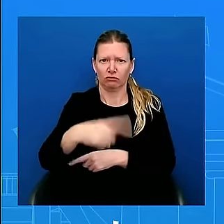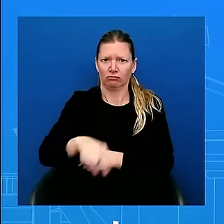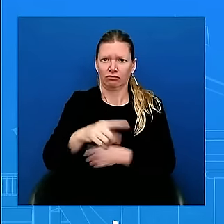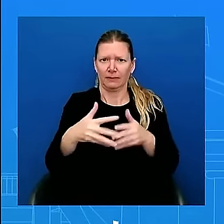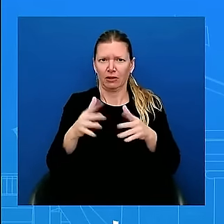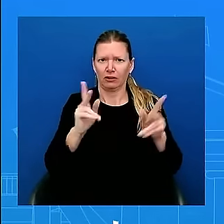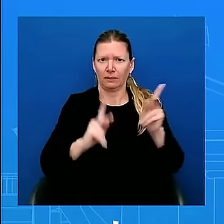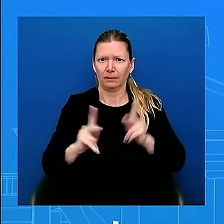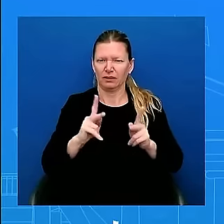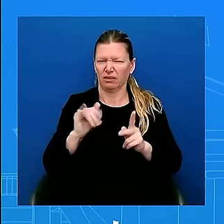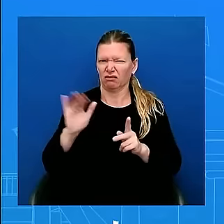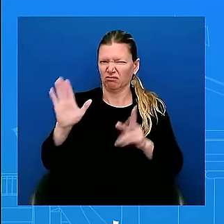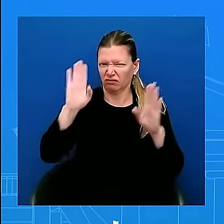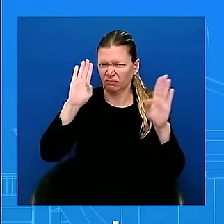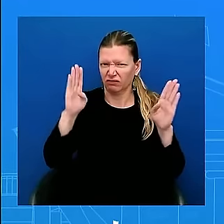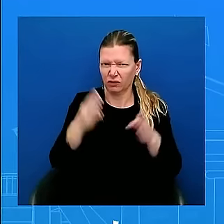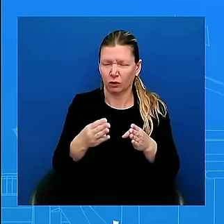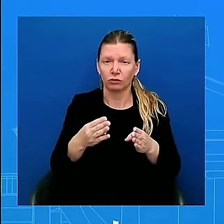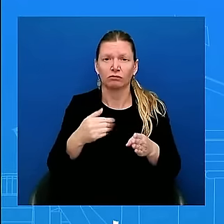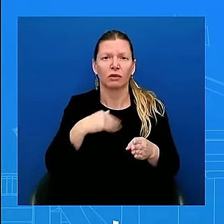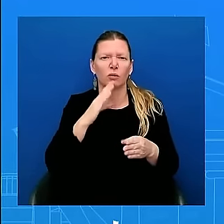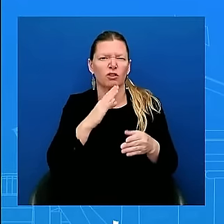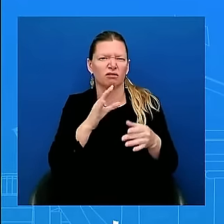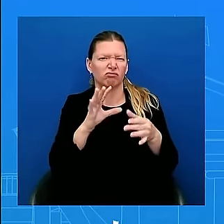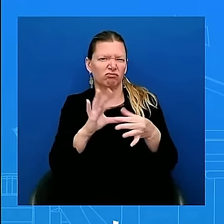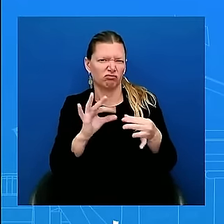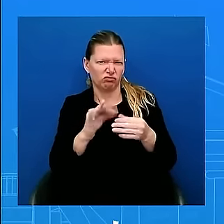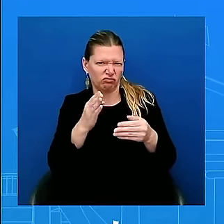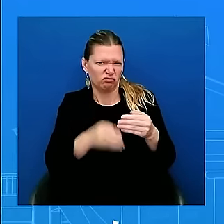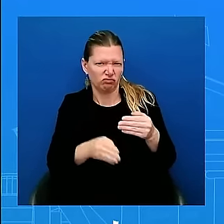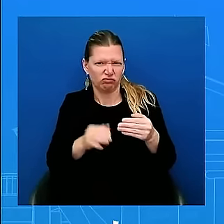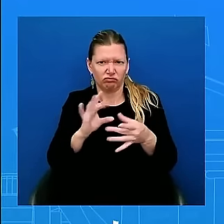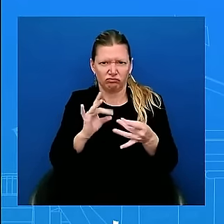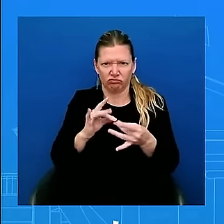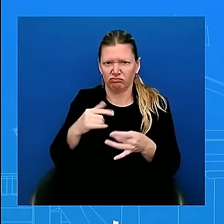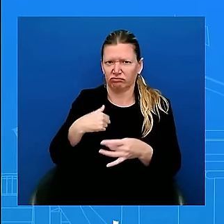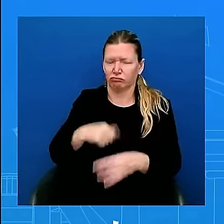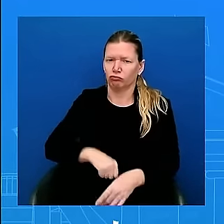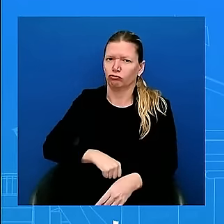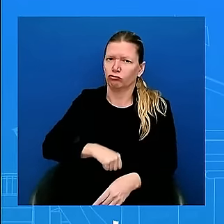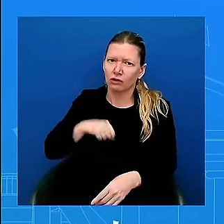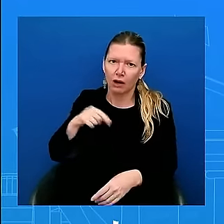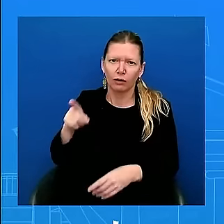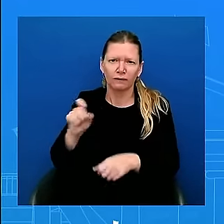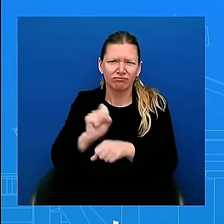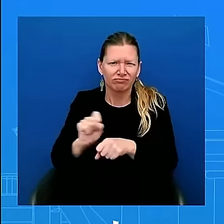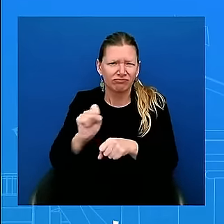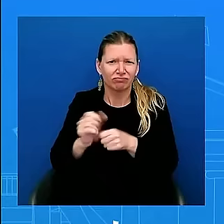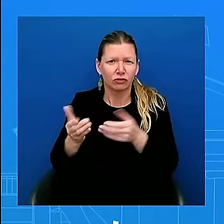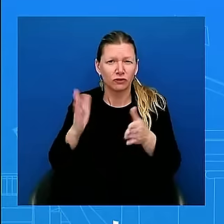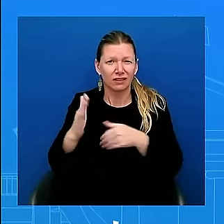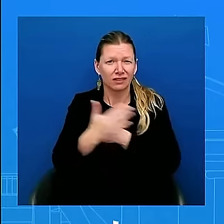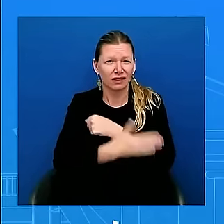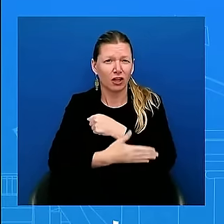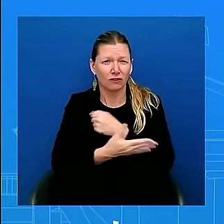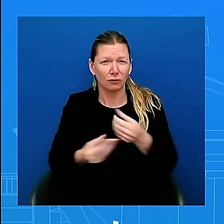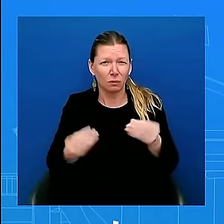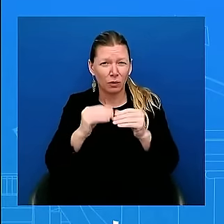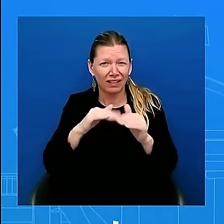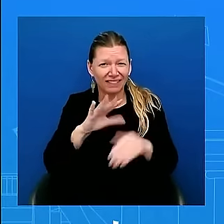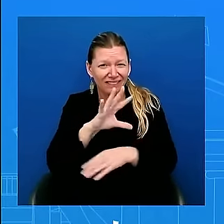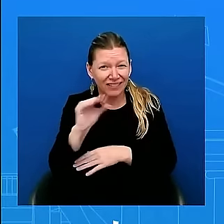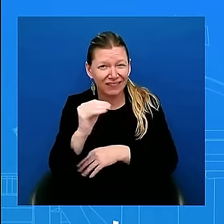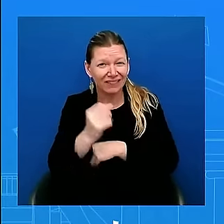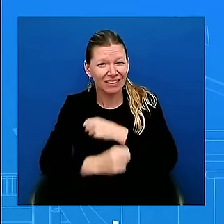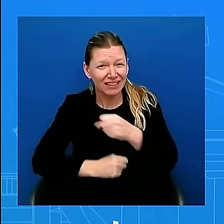country for more than 50 years with honor and dignity, and I look forward to working, continue